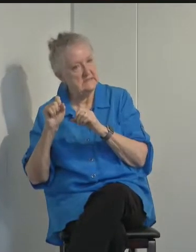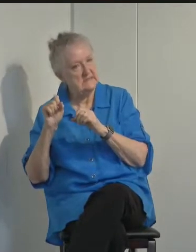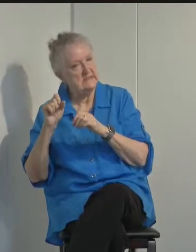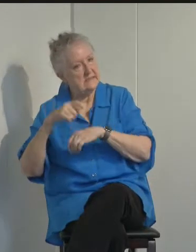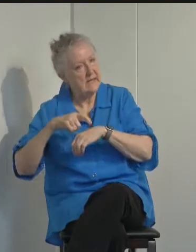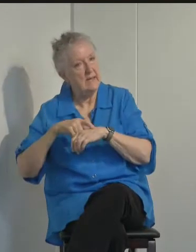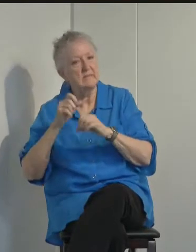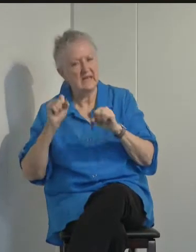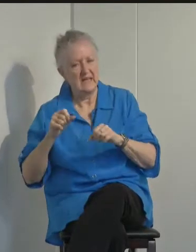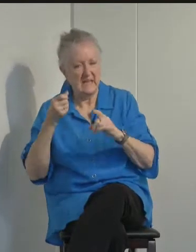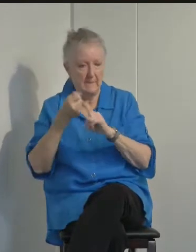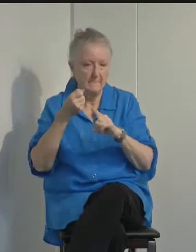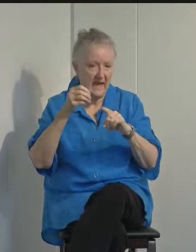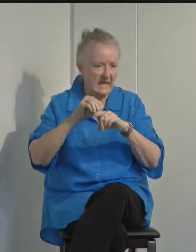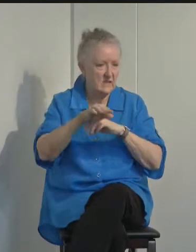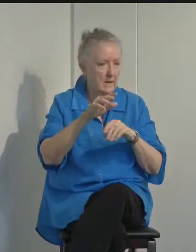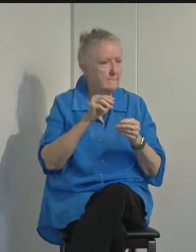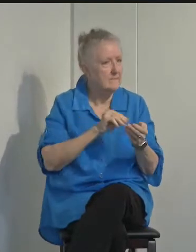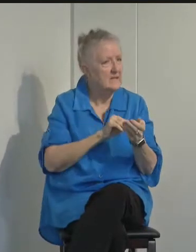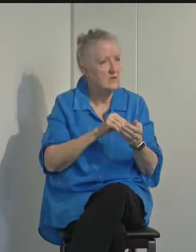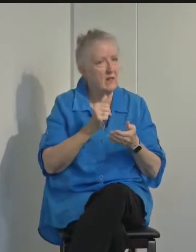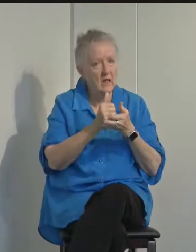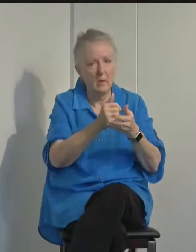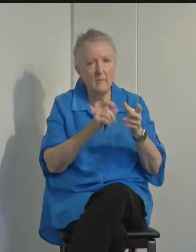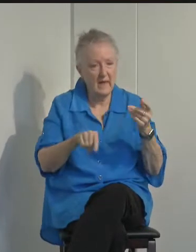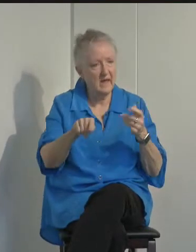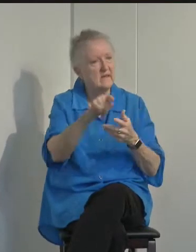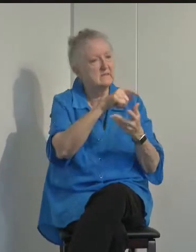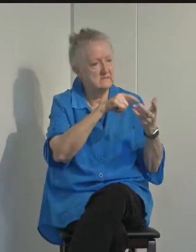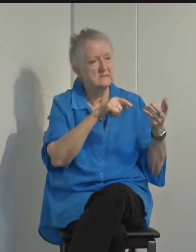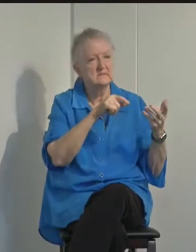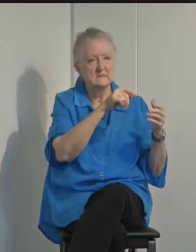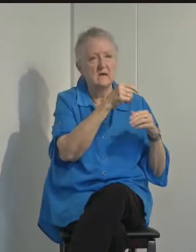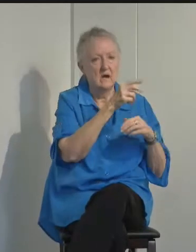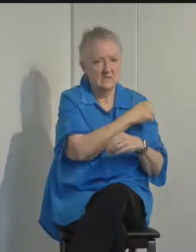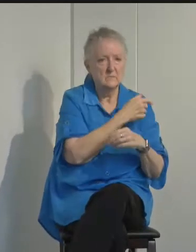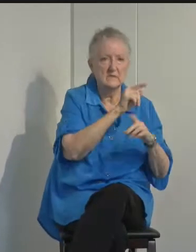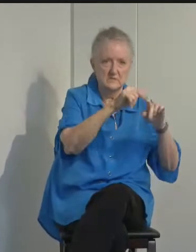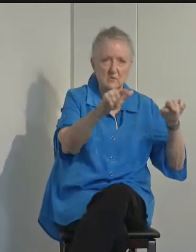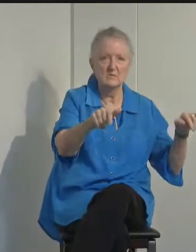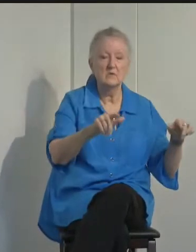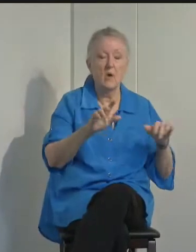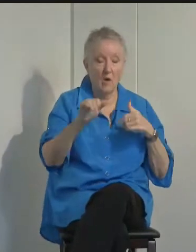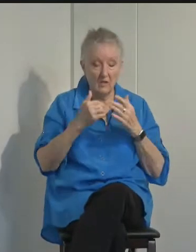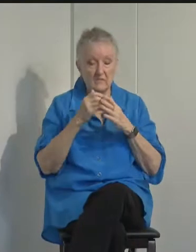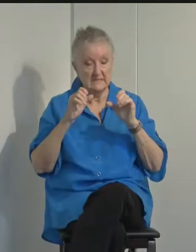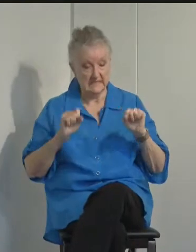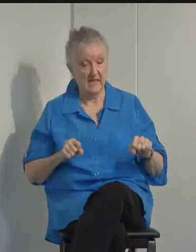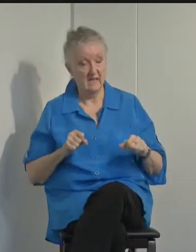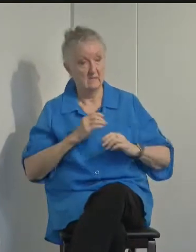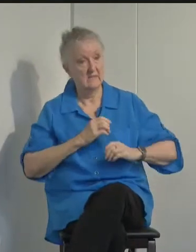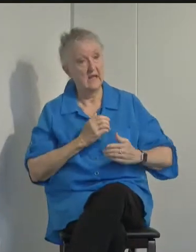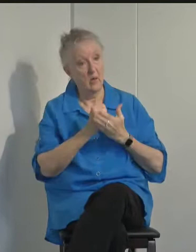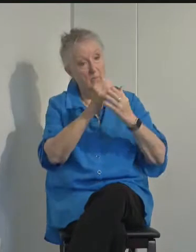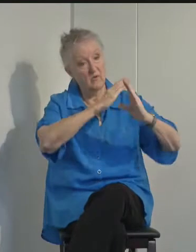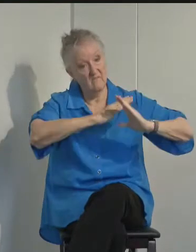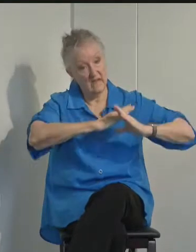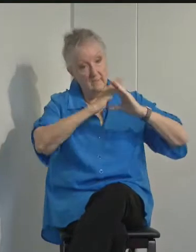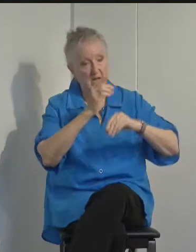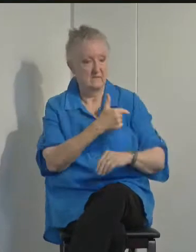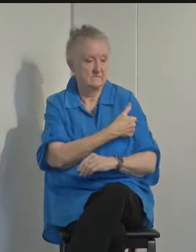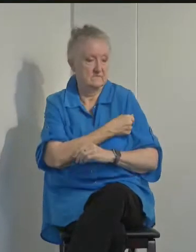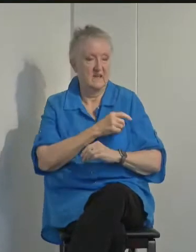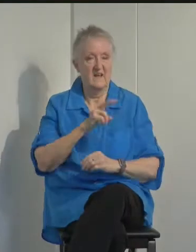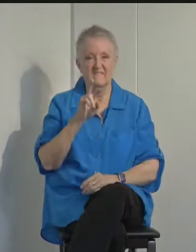response efforts. All of us can prevent the spread of the seasonal flu by getting vaccinated. Over the past two